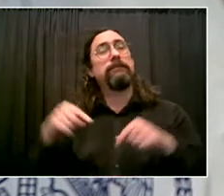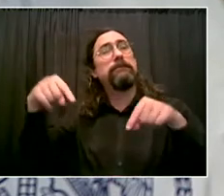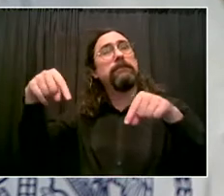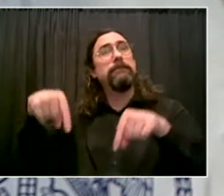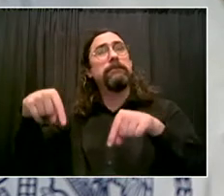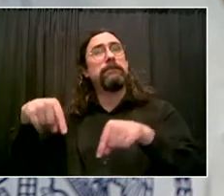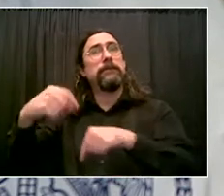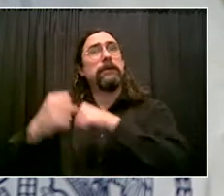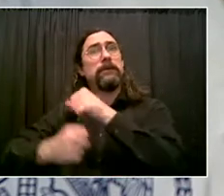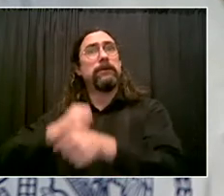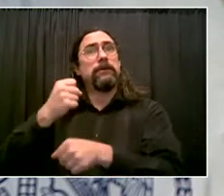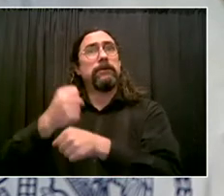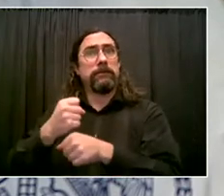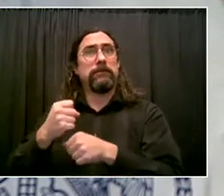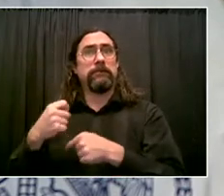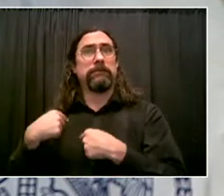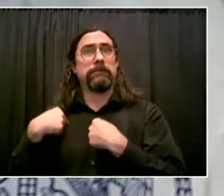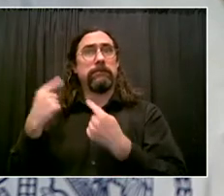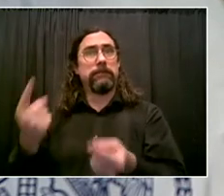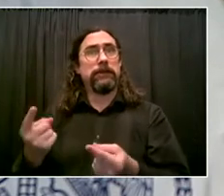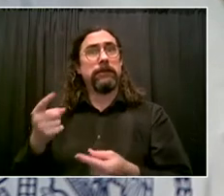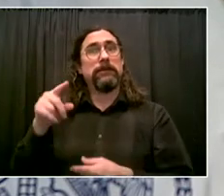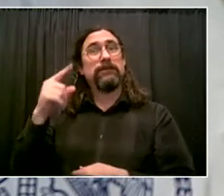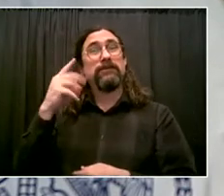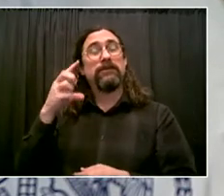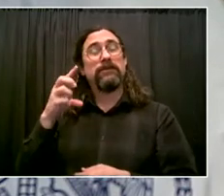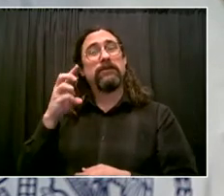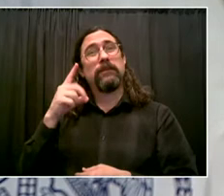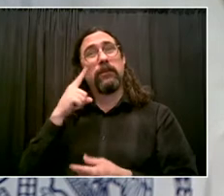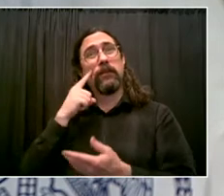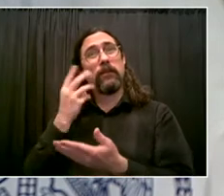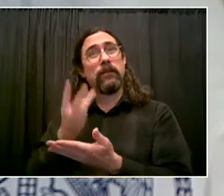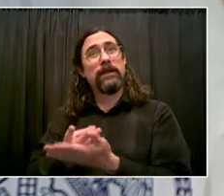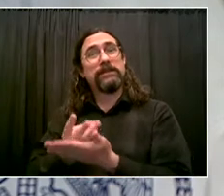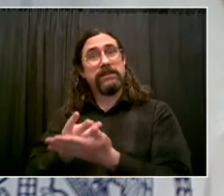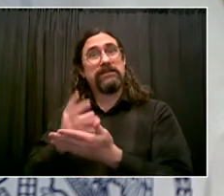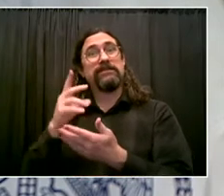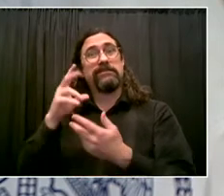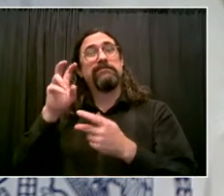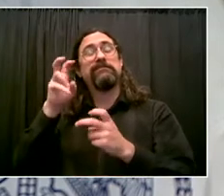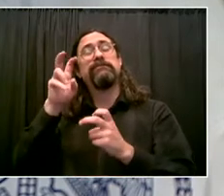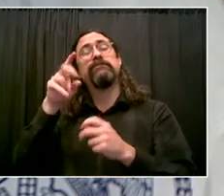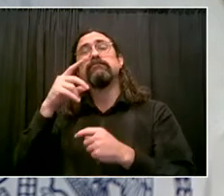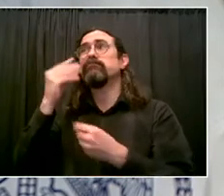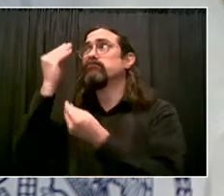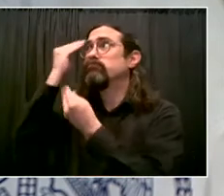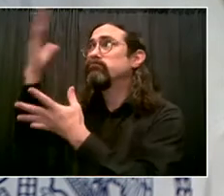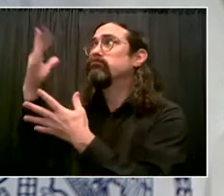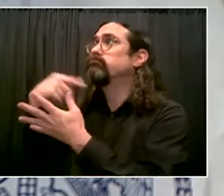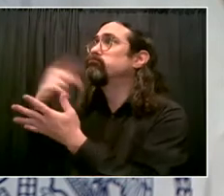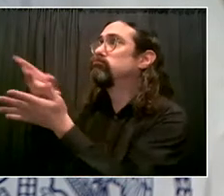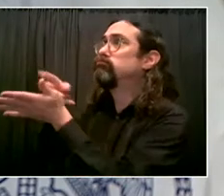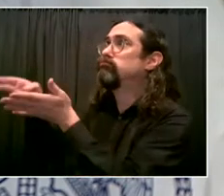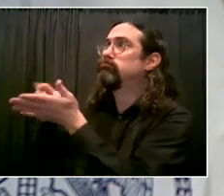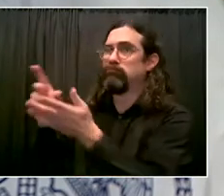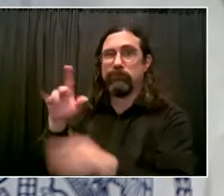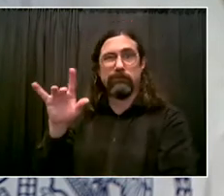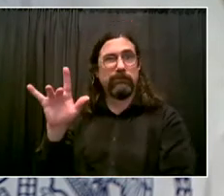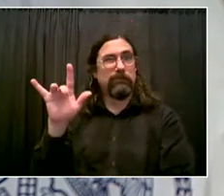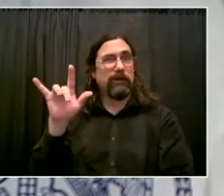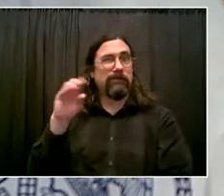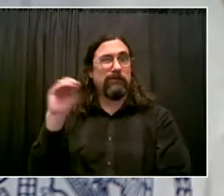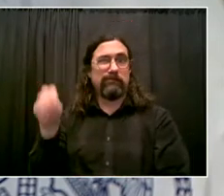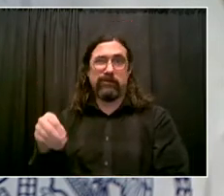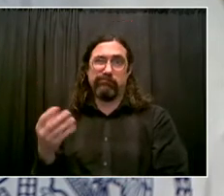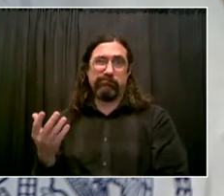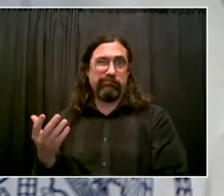keep adjusting our laws and our approaches to encourage witness cooperation. We also need to understand